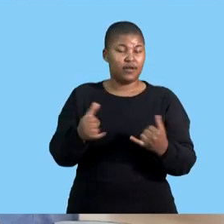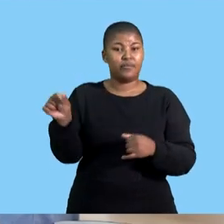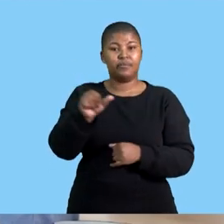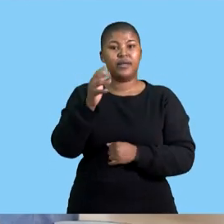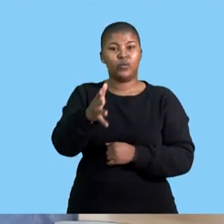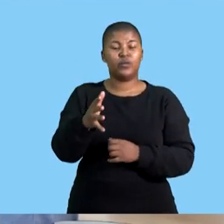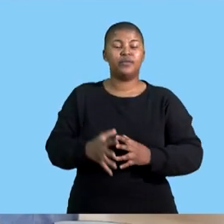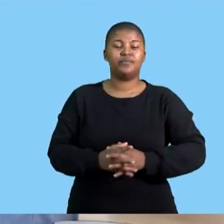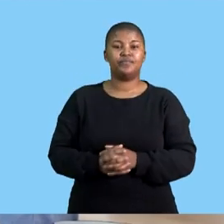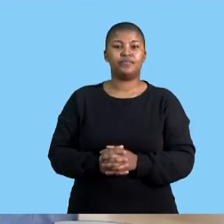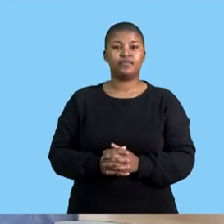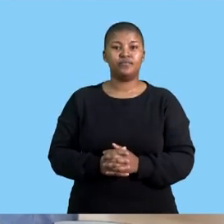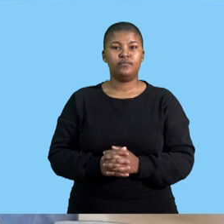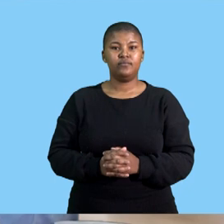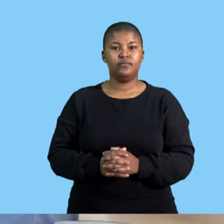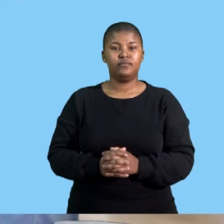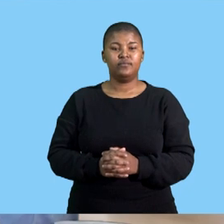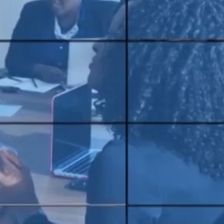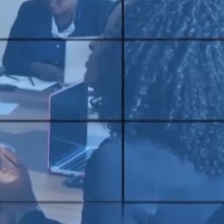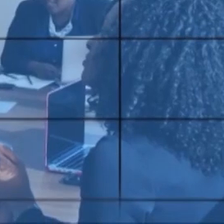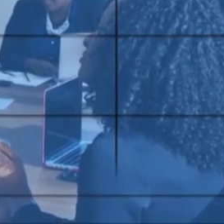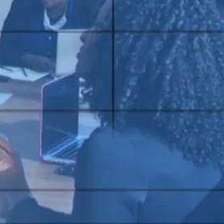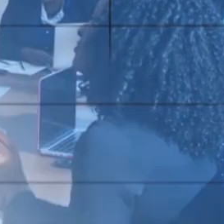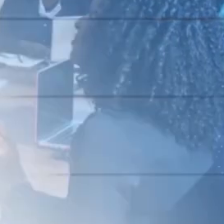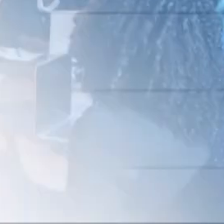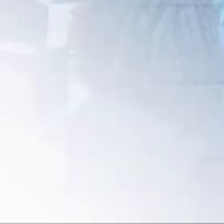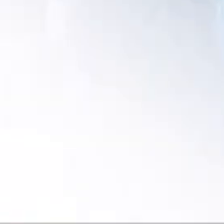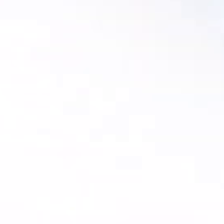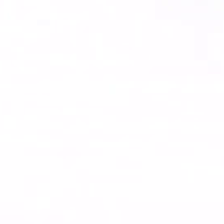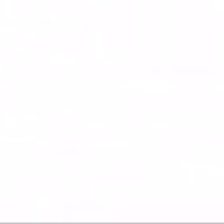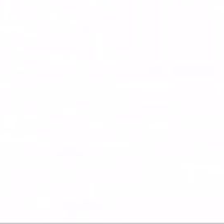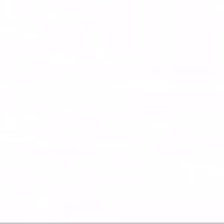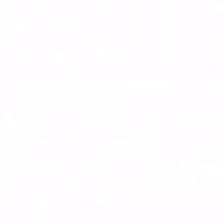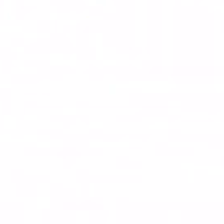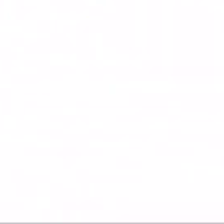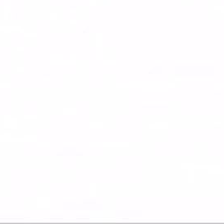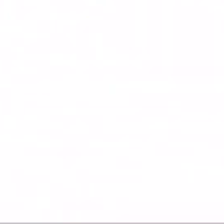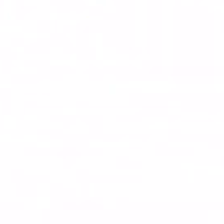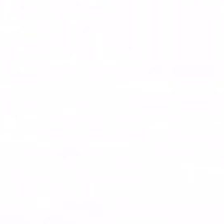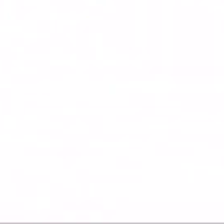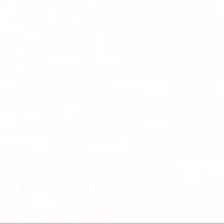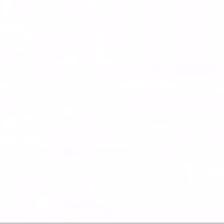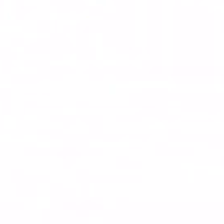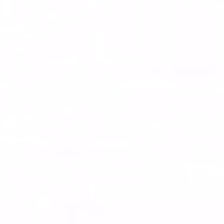breather and we will be back back you you you